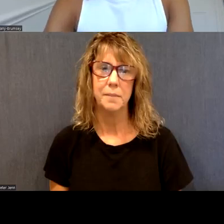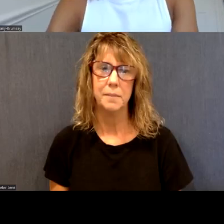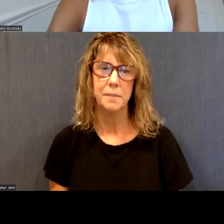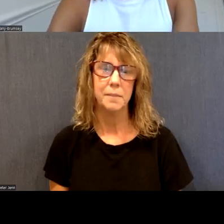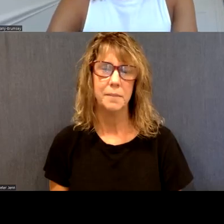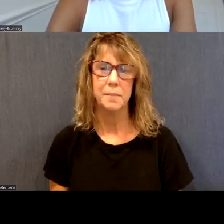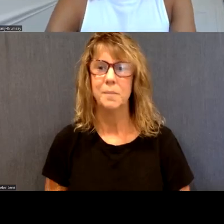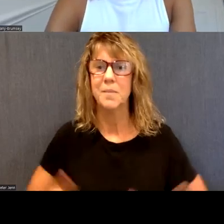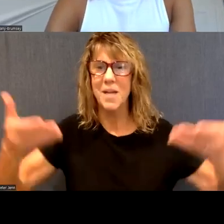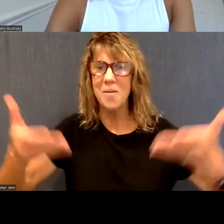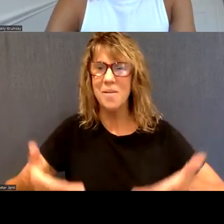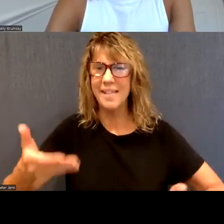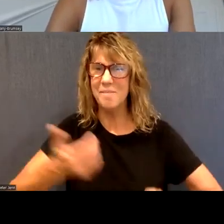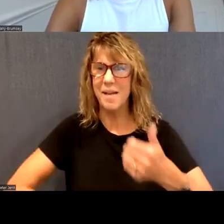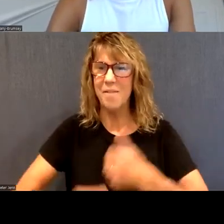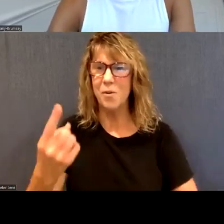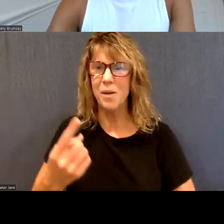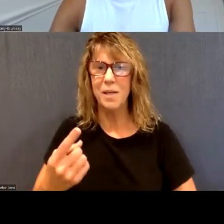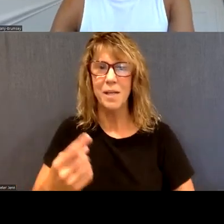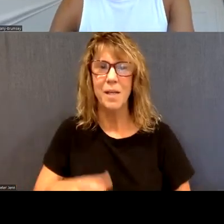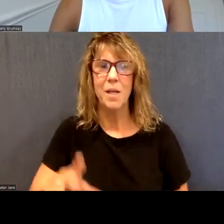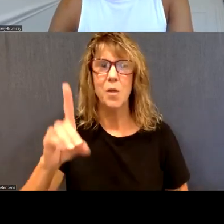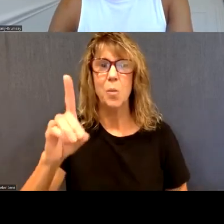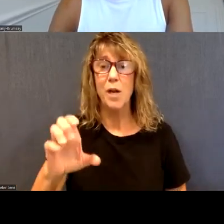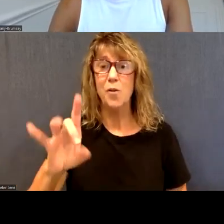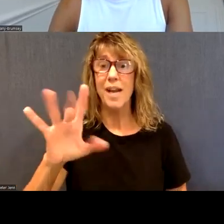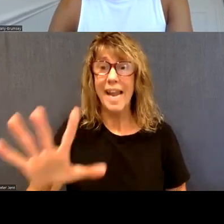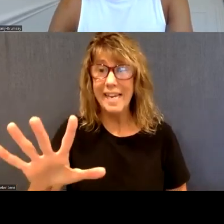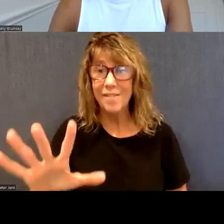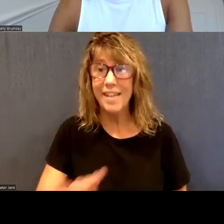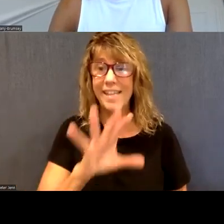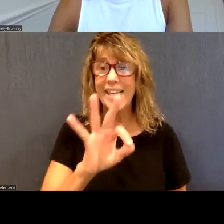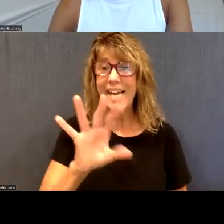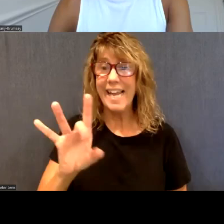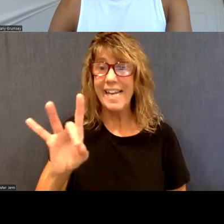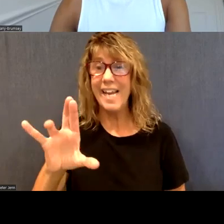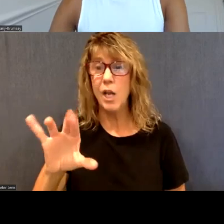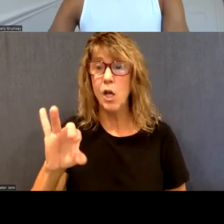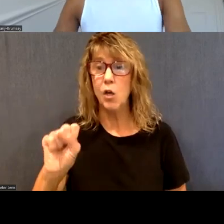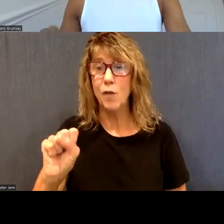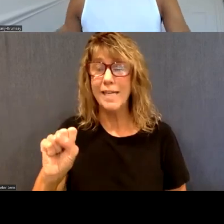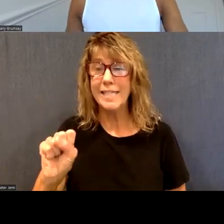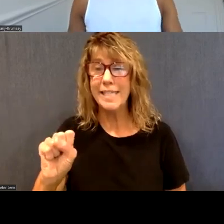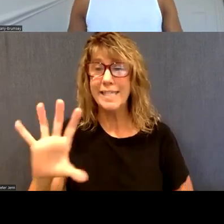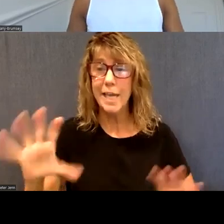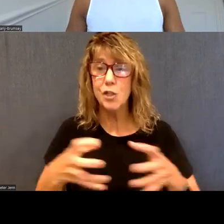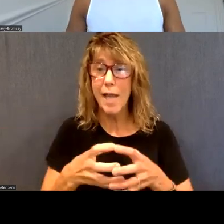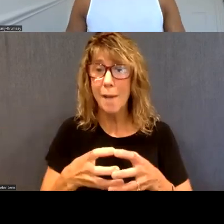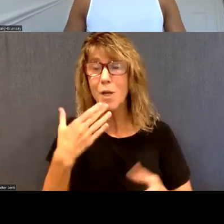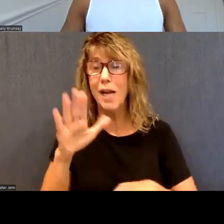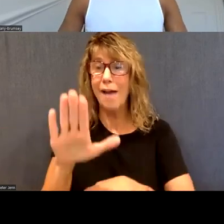Welcome everyone to the 185th 988 Crisis Jam. Good afternoon,